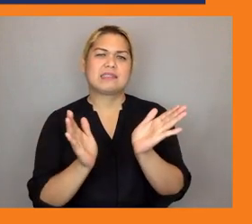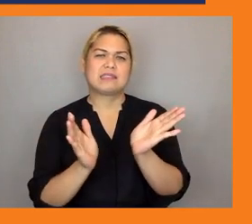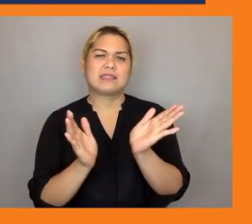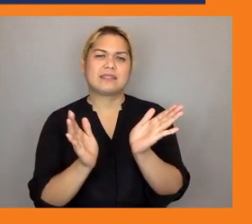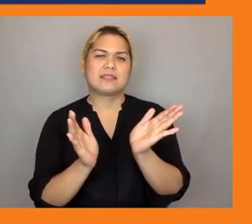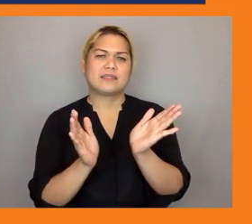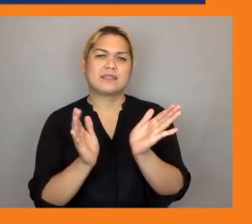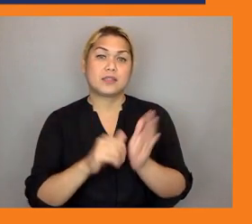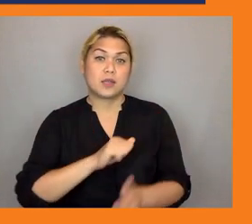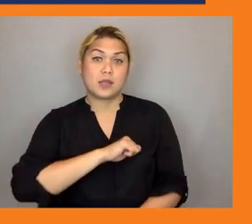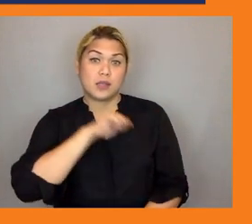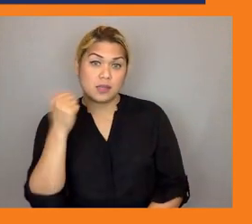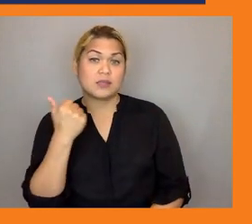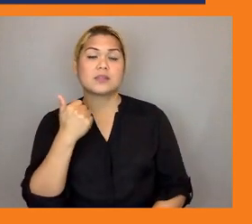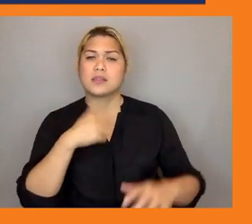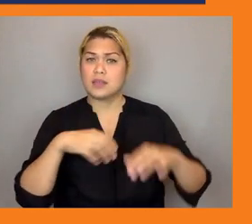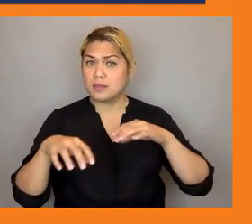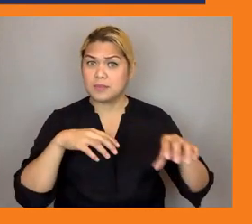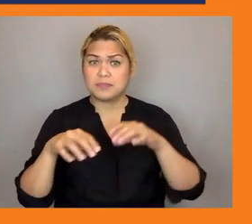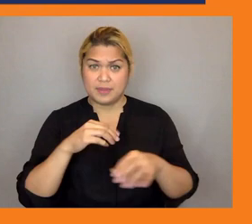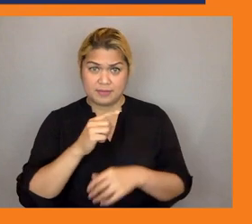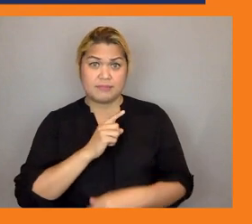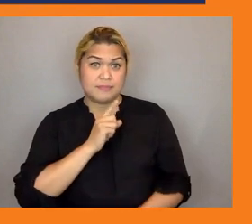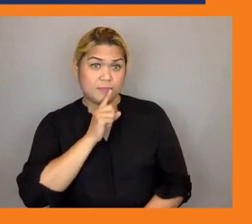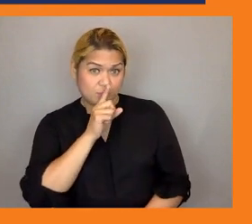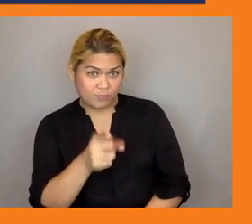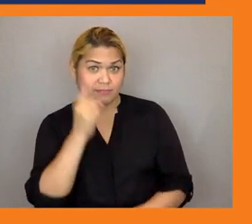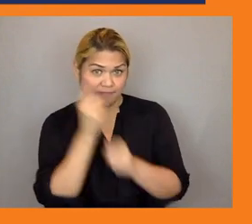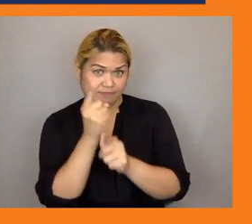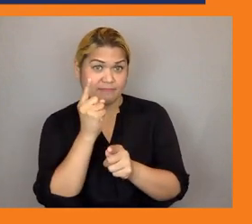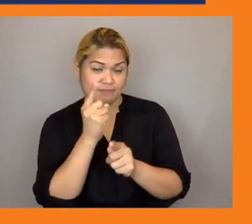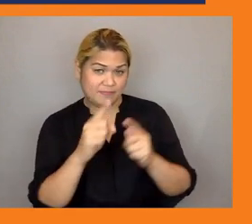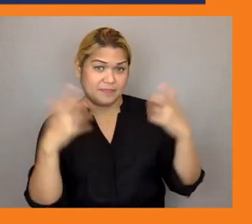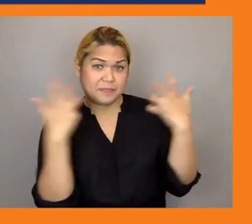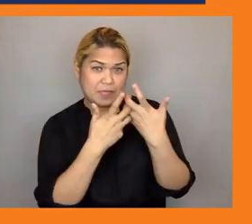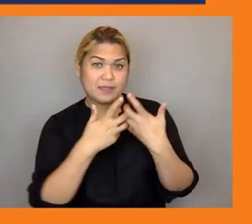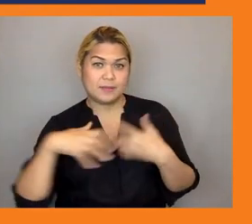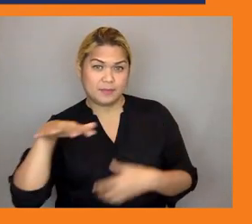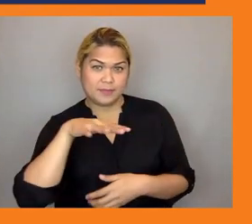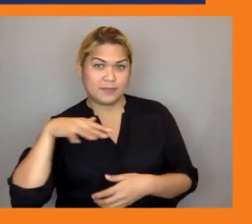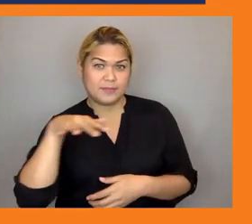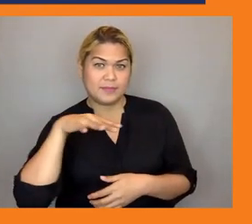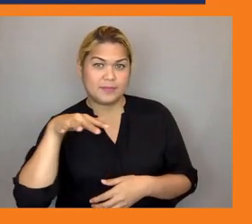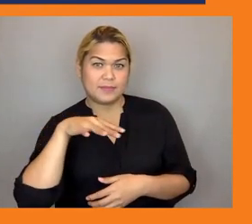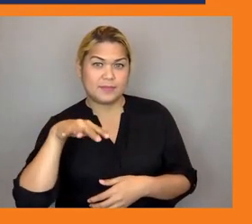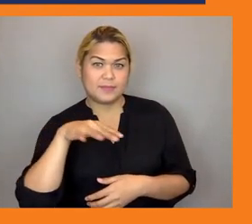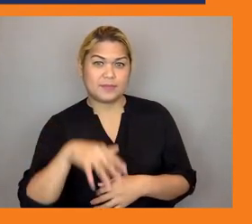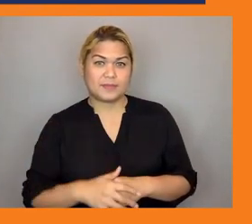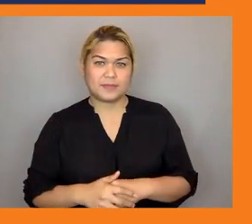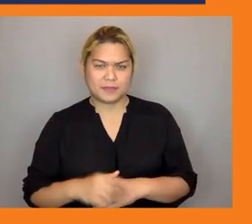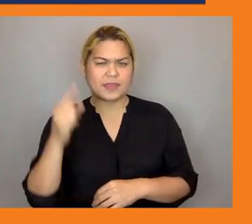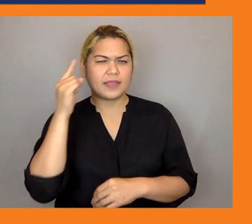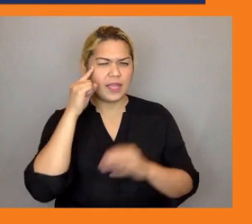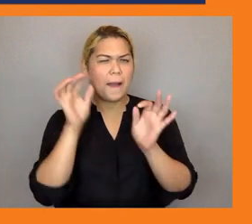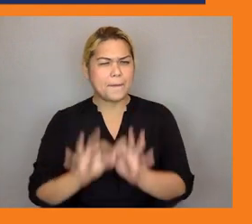skills um initiatives early on so i think that would be a key key measure um to to look into